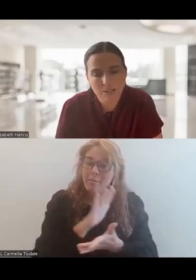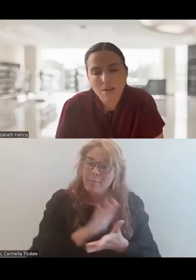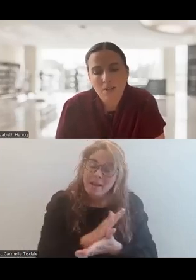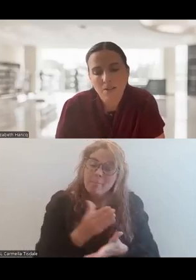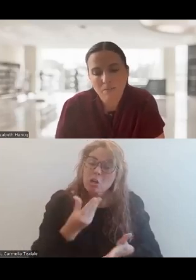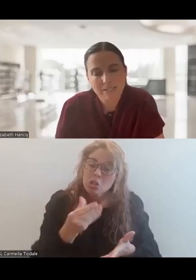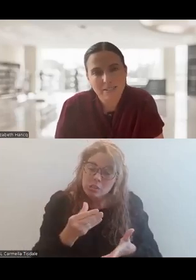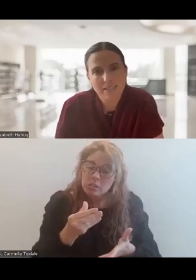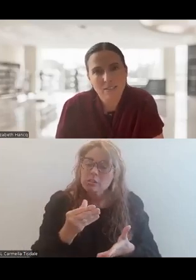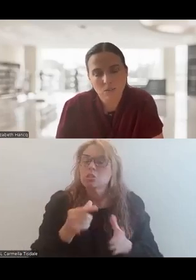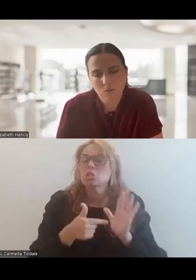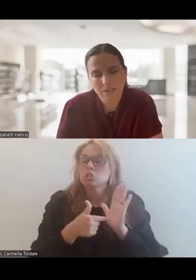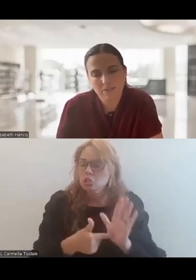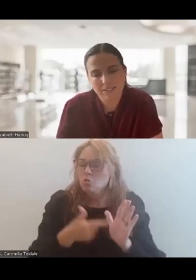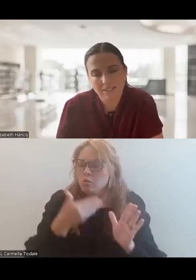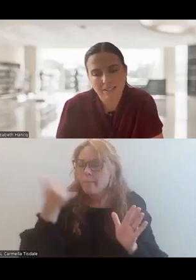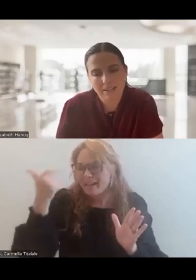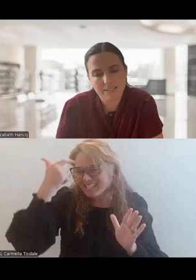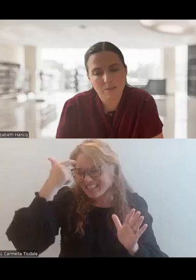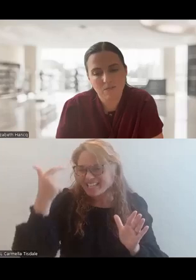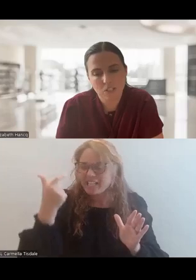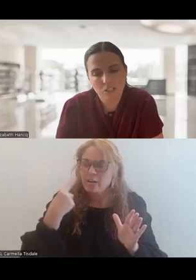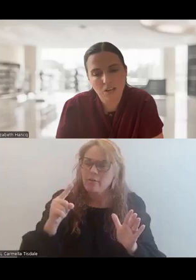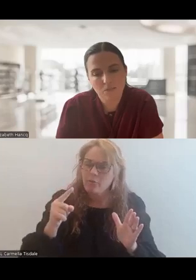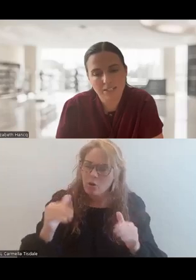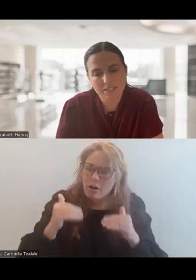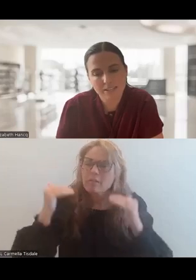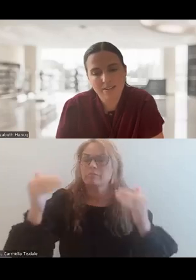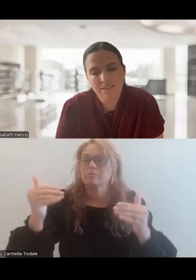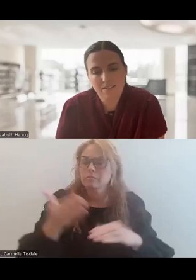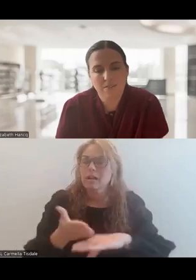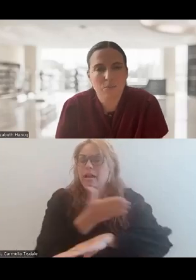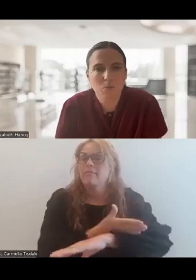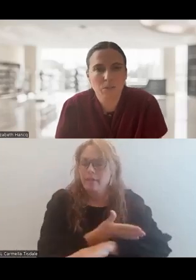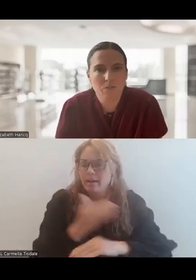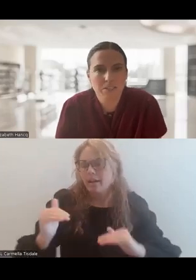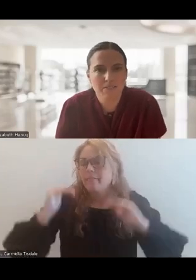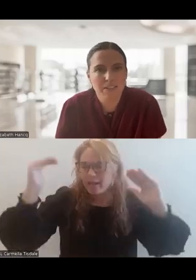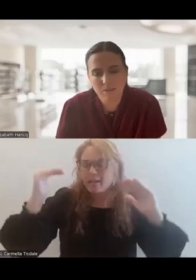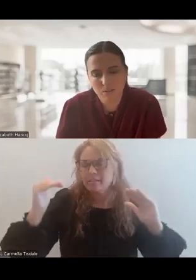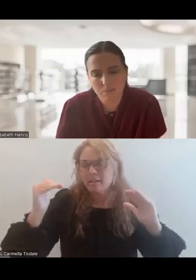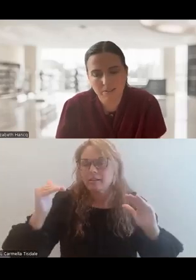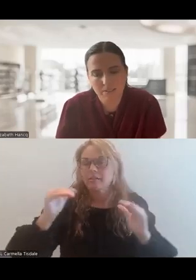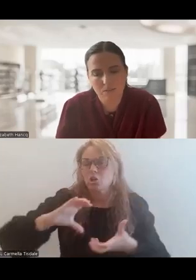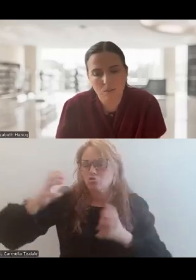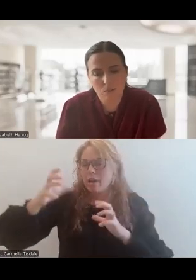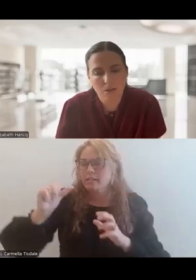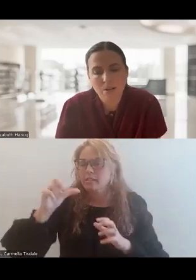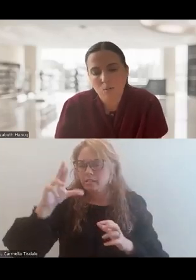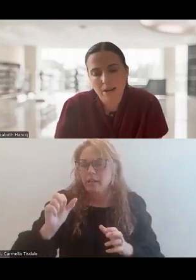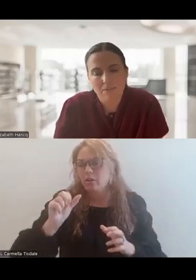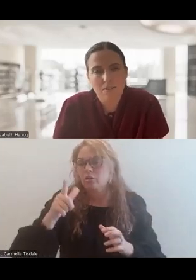NASMIT's current best thinking toward advancing SAMHSA's vision of crisis care that is available 24-7 and responsive